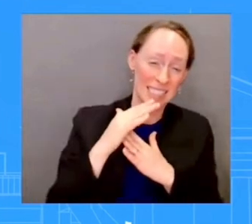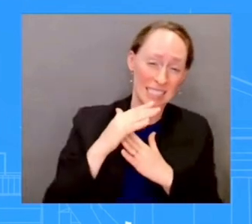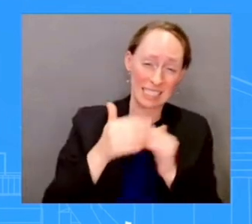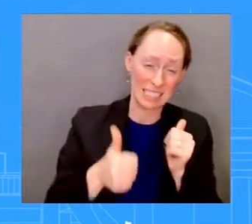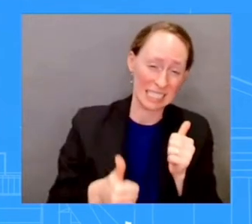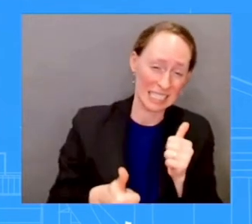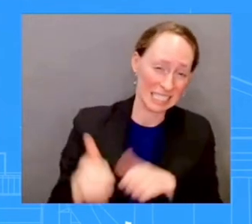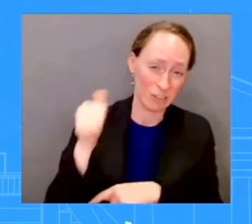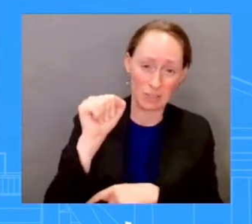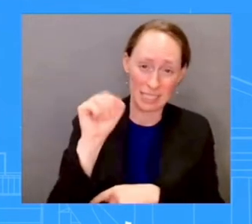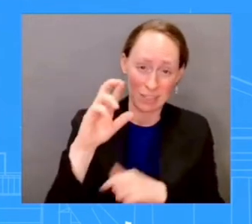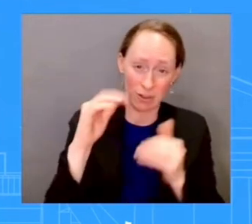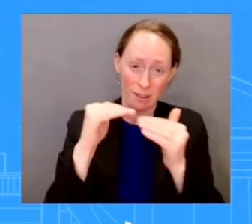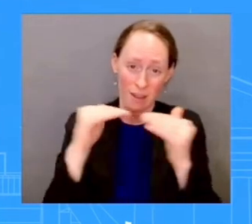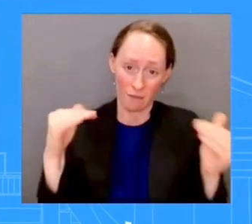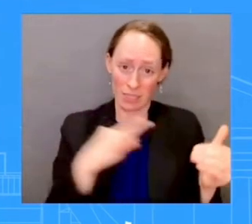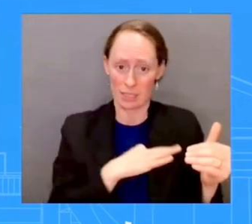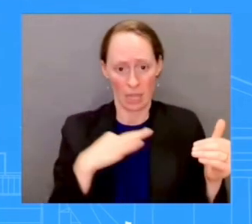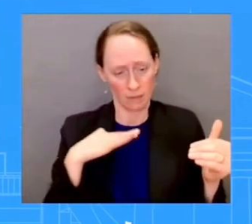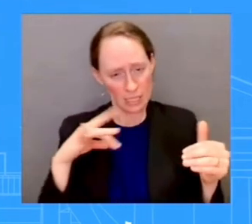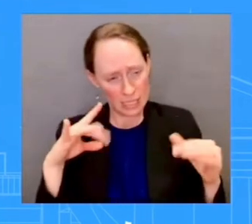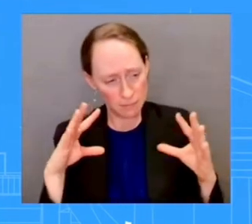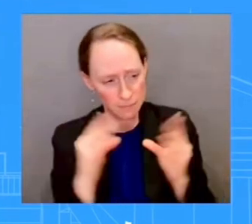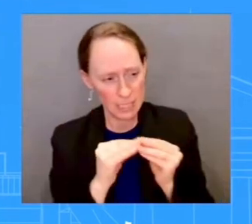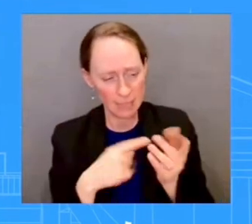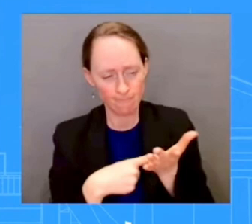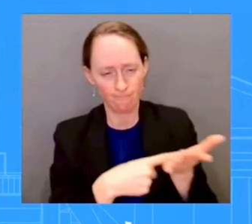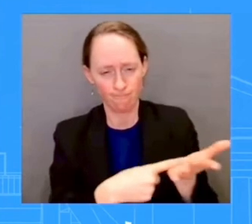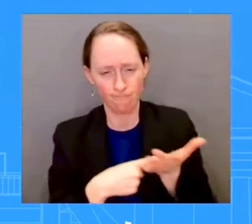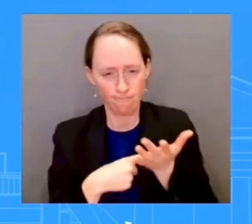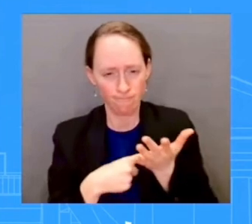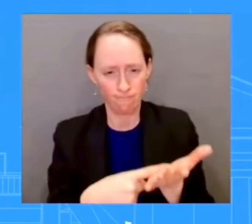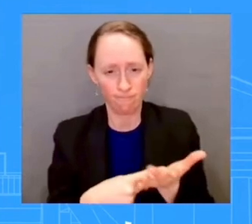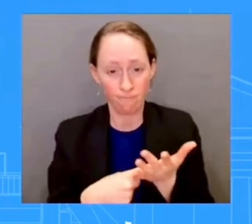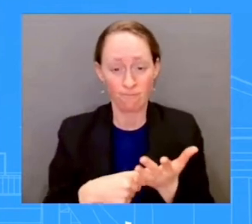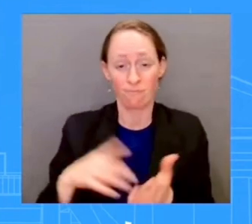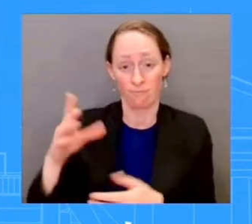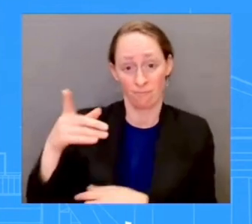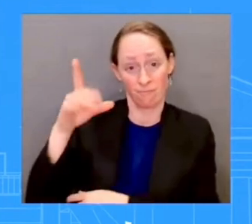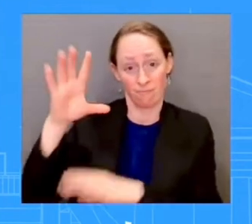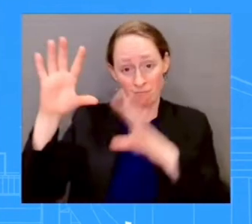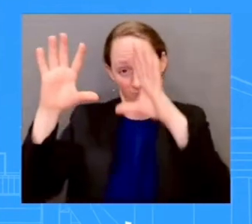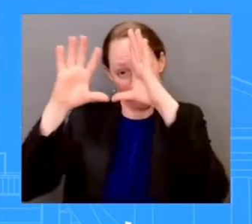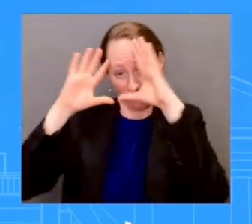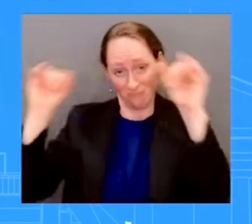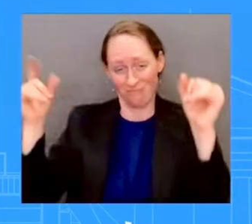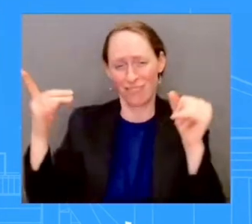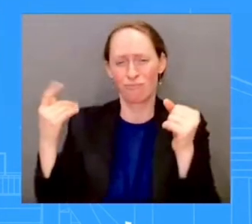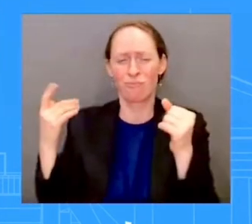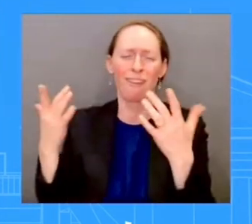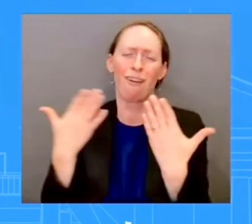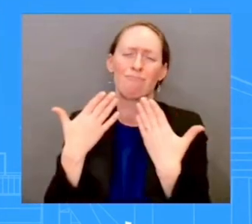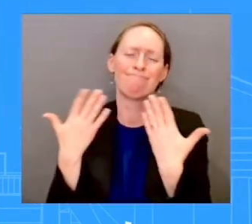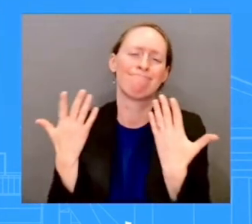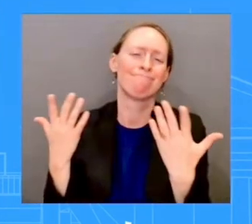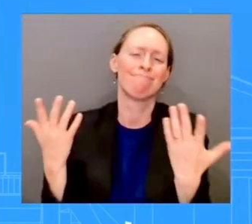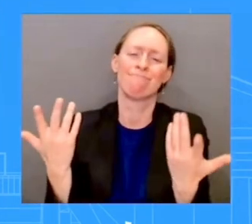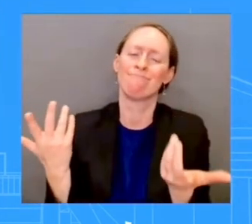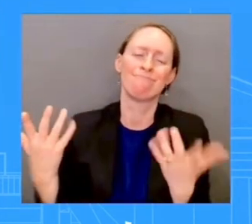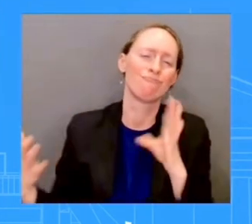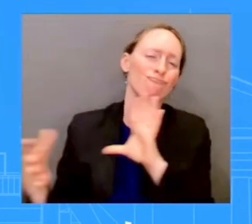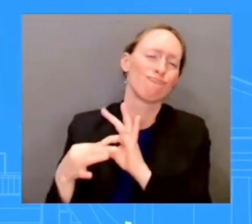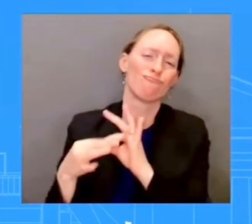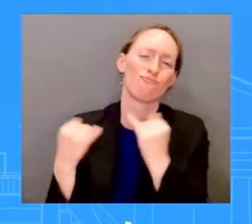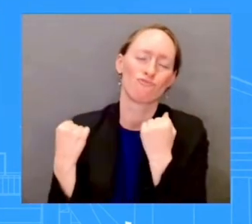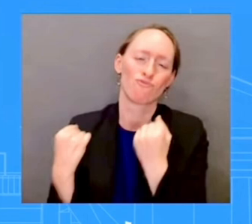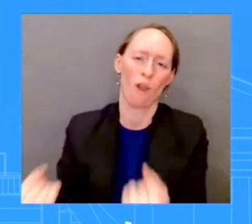a very good relationship with the governor. We've been, every time we're in New York, the President, practically every time, the President engages with the